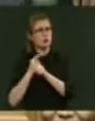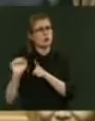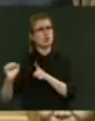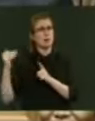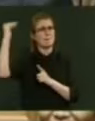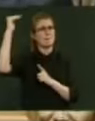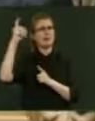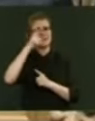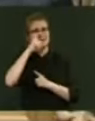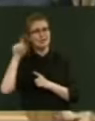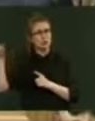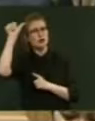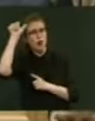all about.